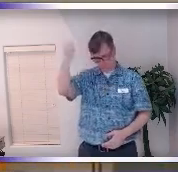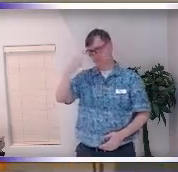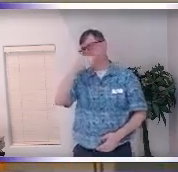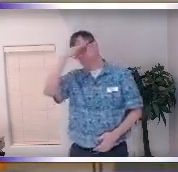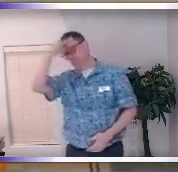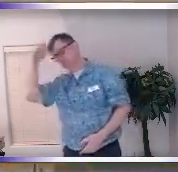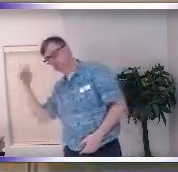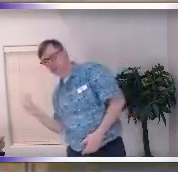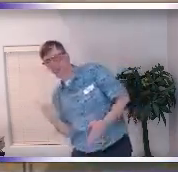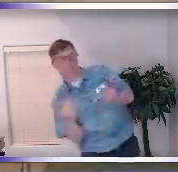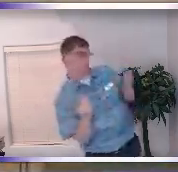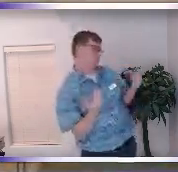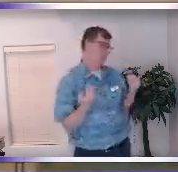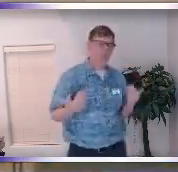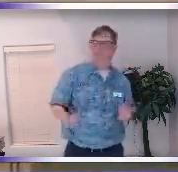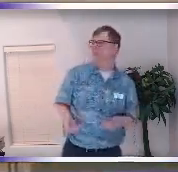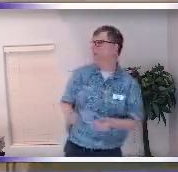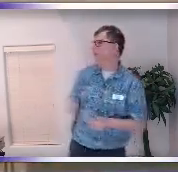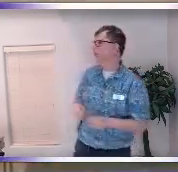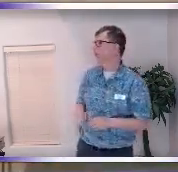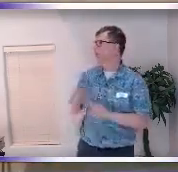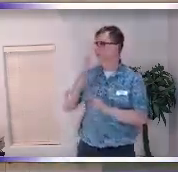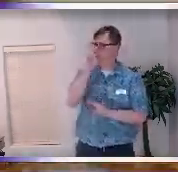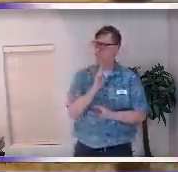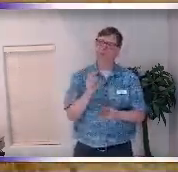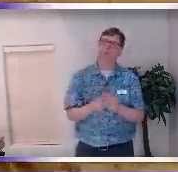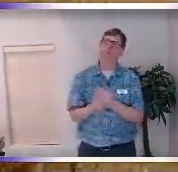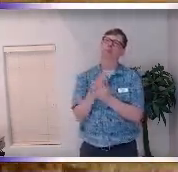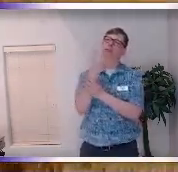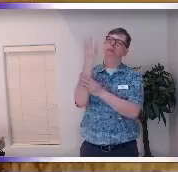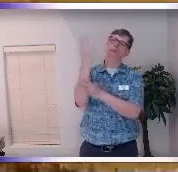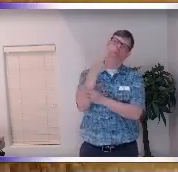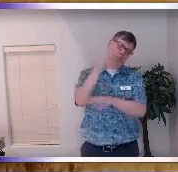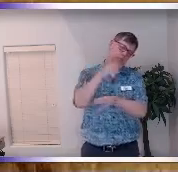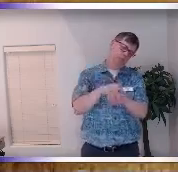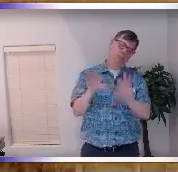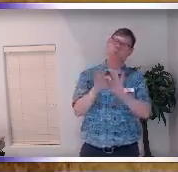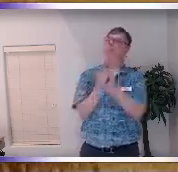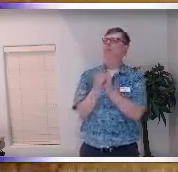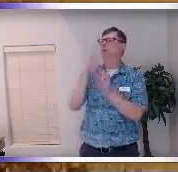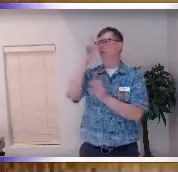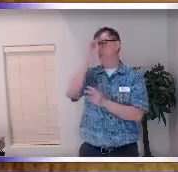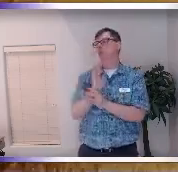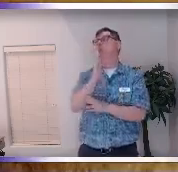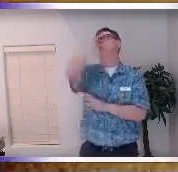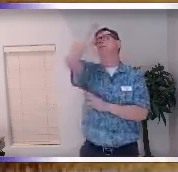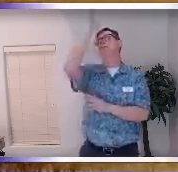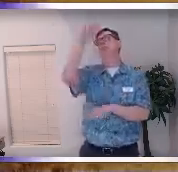Tracy wants and so you know through the development of these relationships realizing that God has